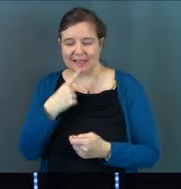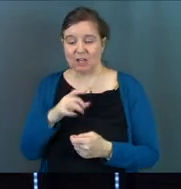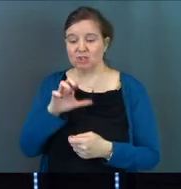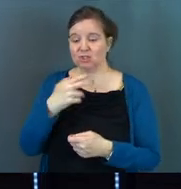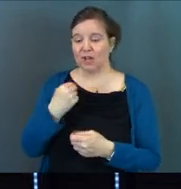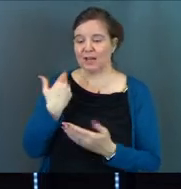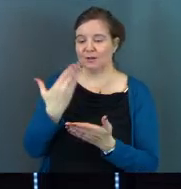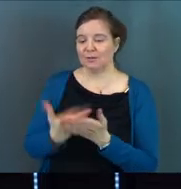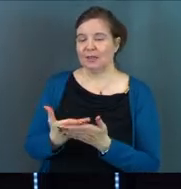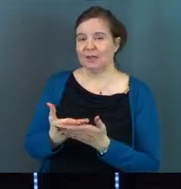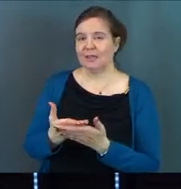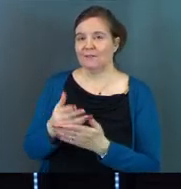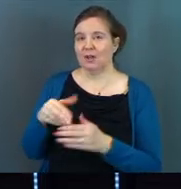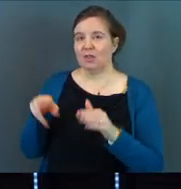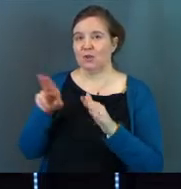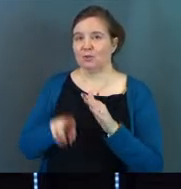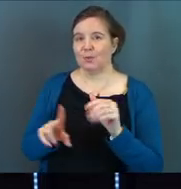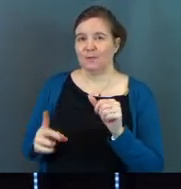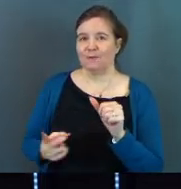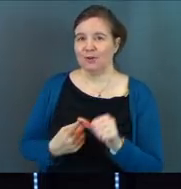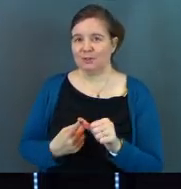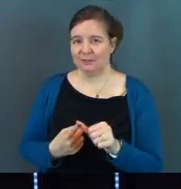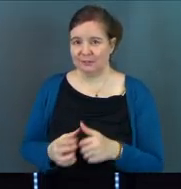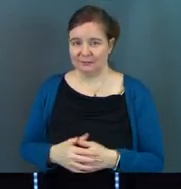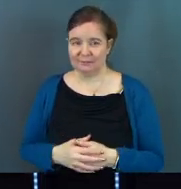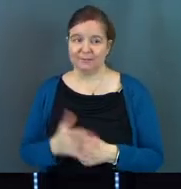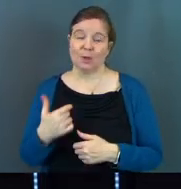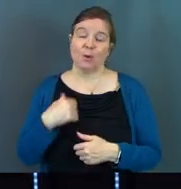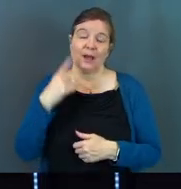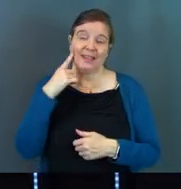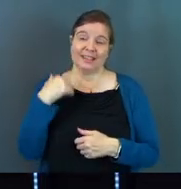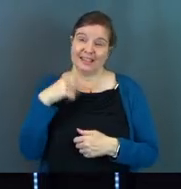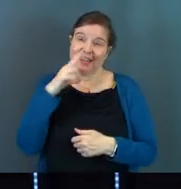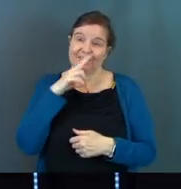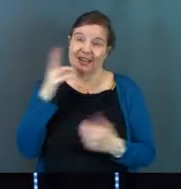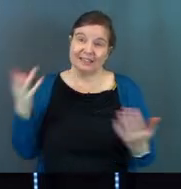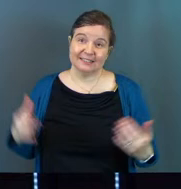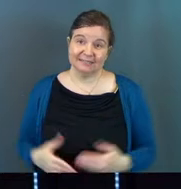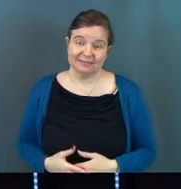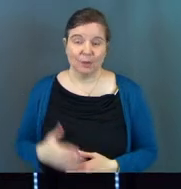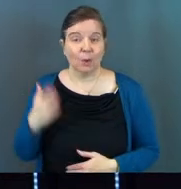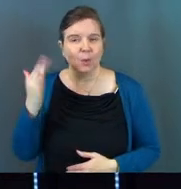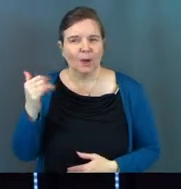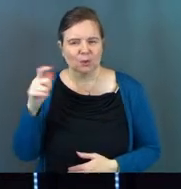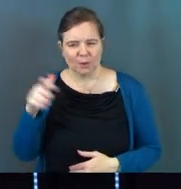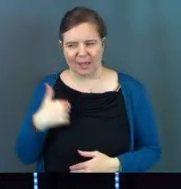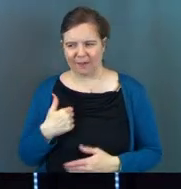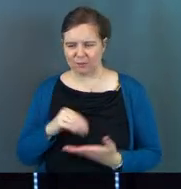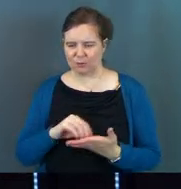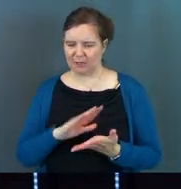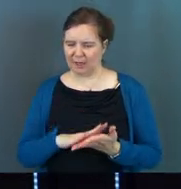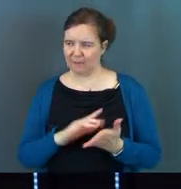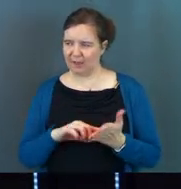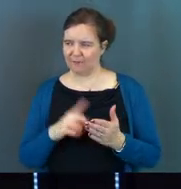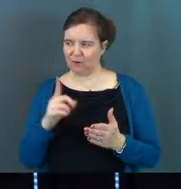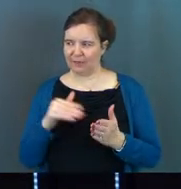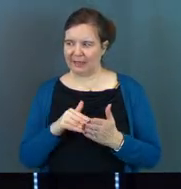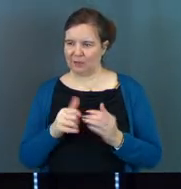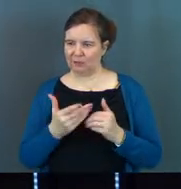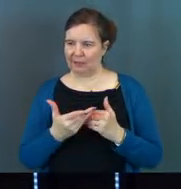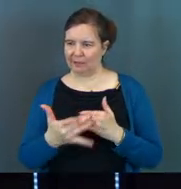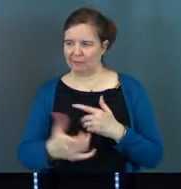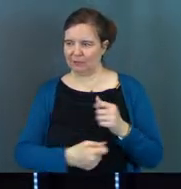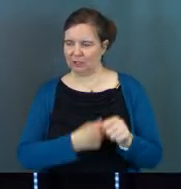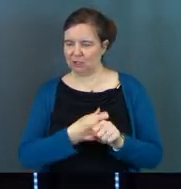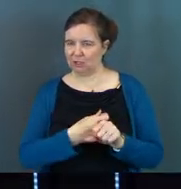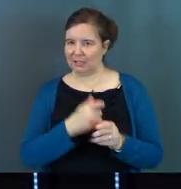says that John reached the tomb first. Now I think that's funny. Why do you have to document for thousands of